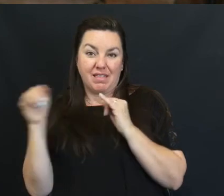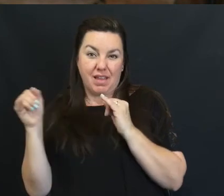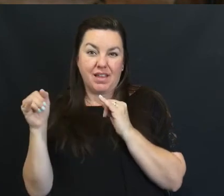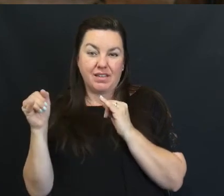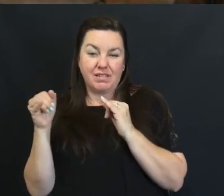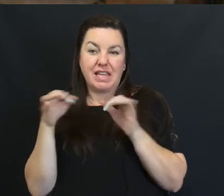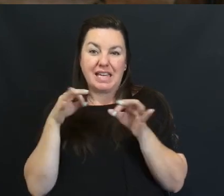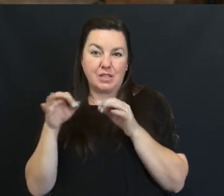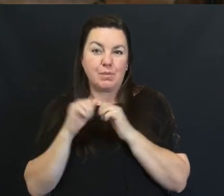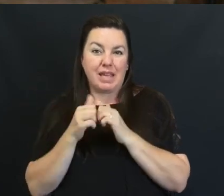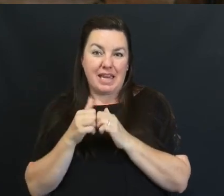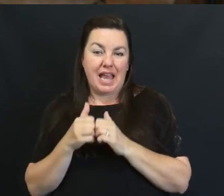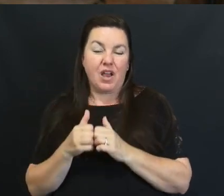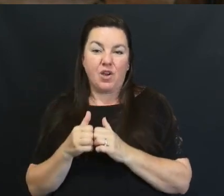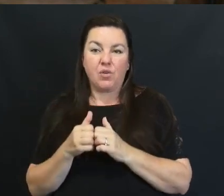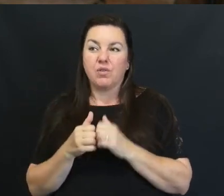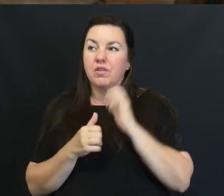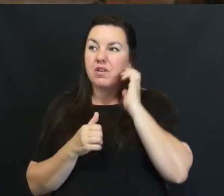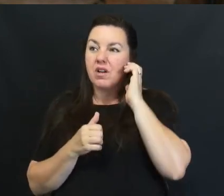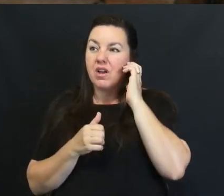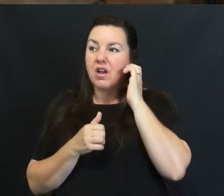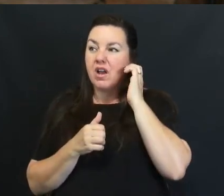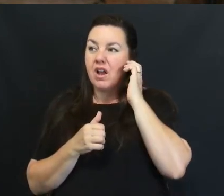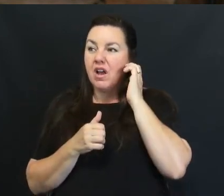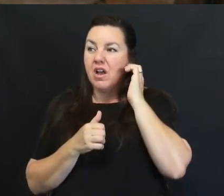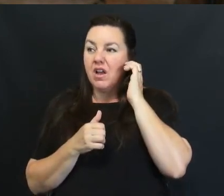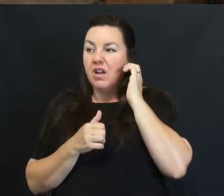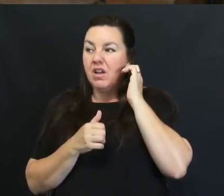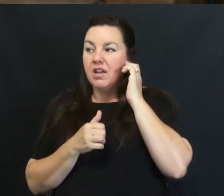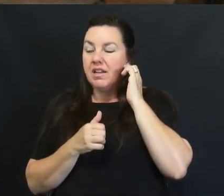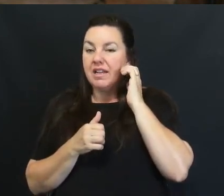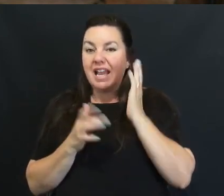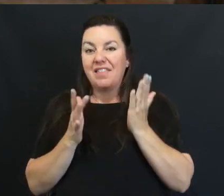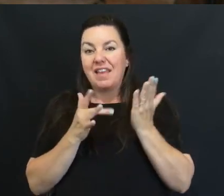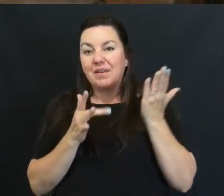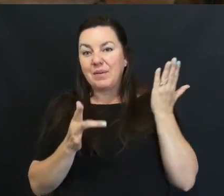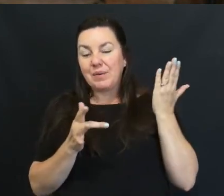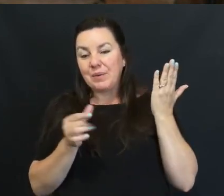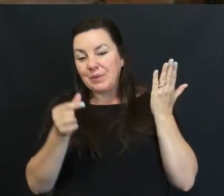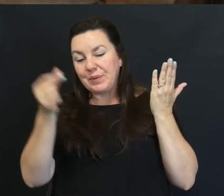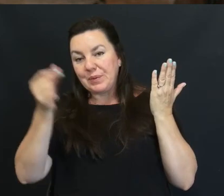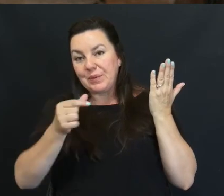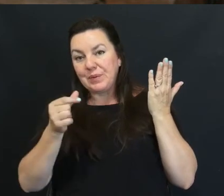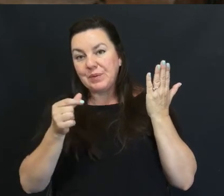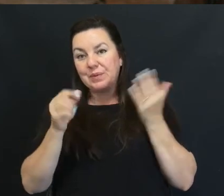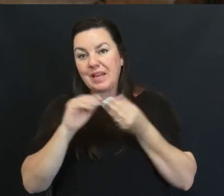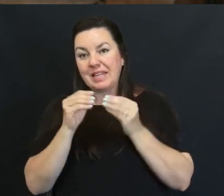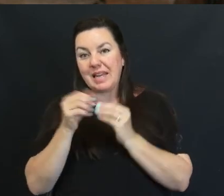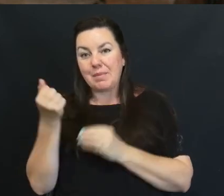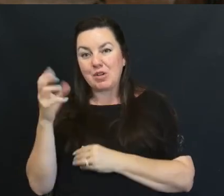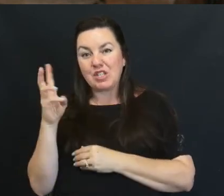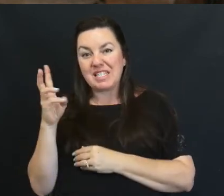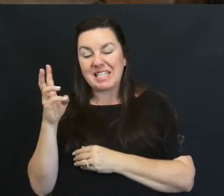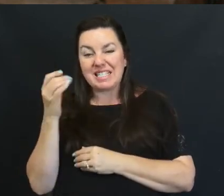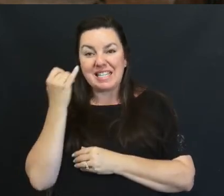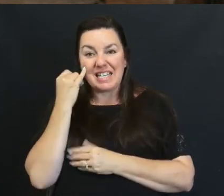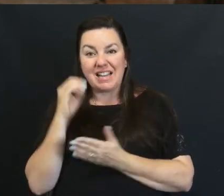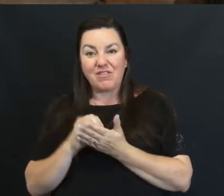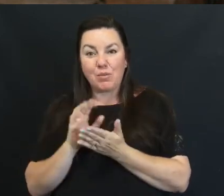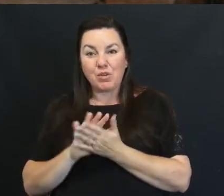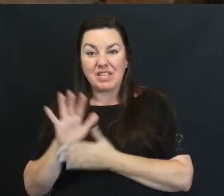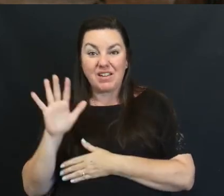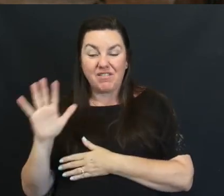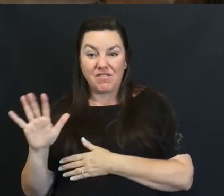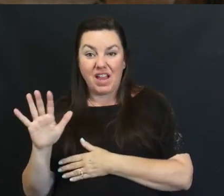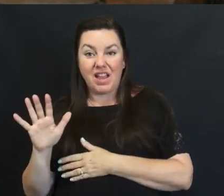And Then Like If You're Looking At That Back Page For Leadership Item Number 16 If You Scored Yourself A